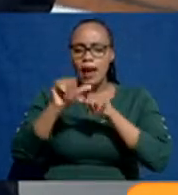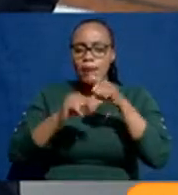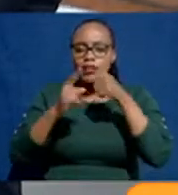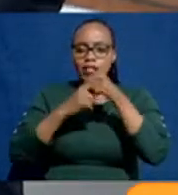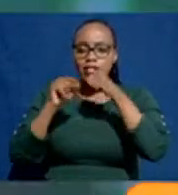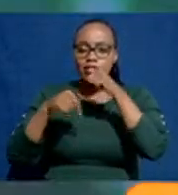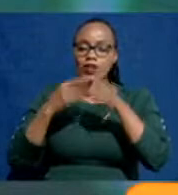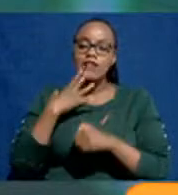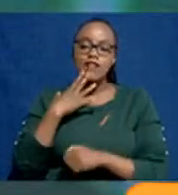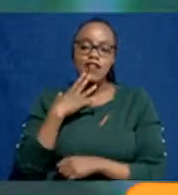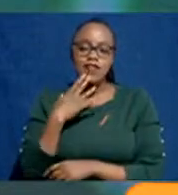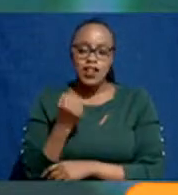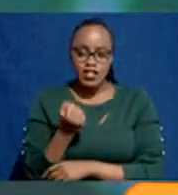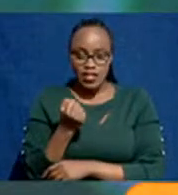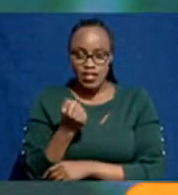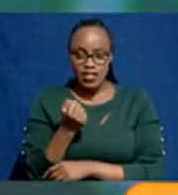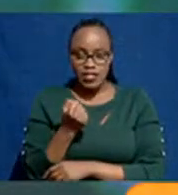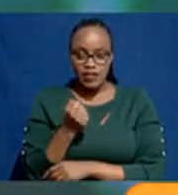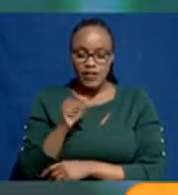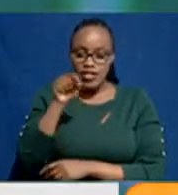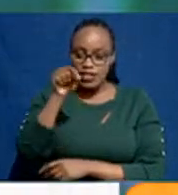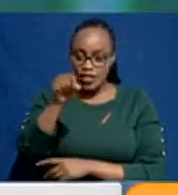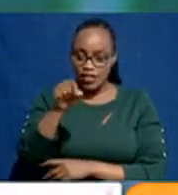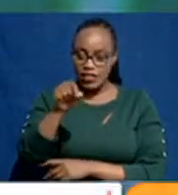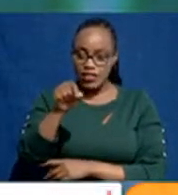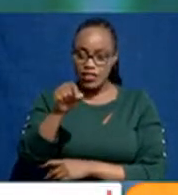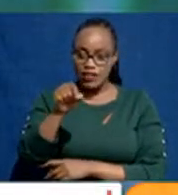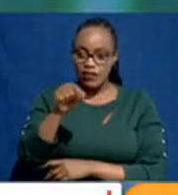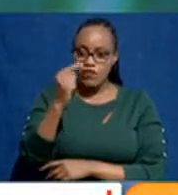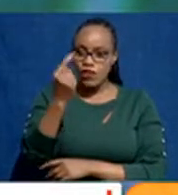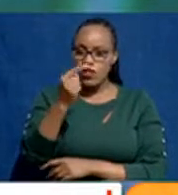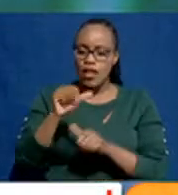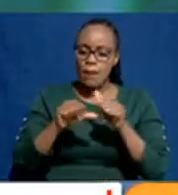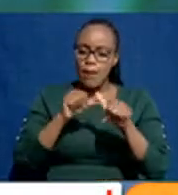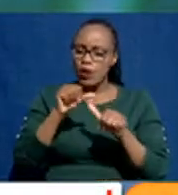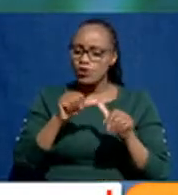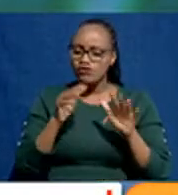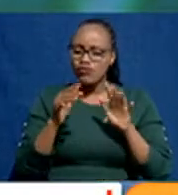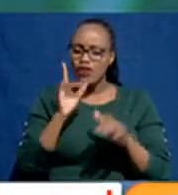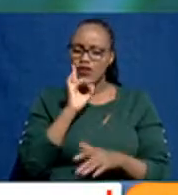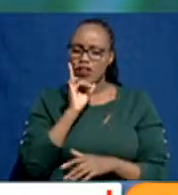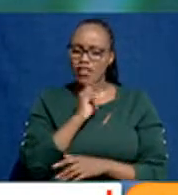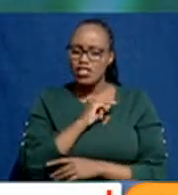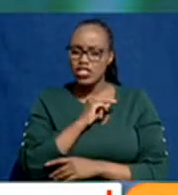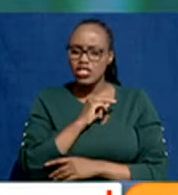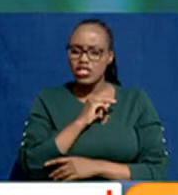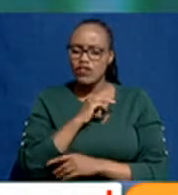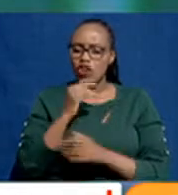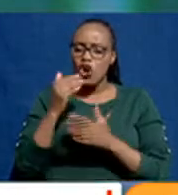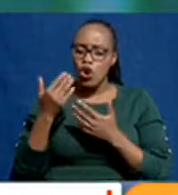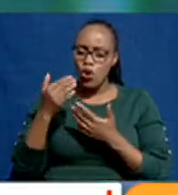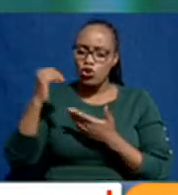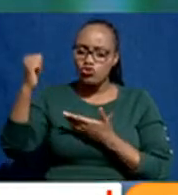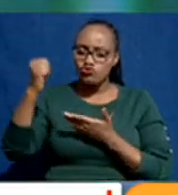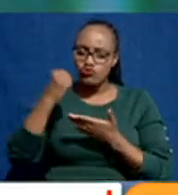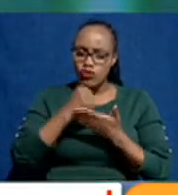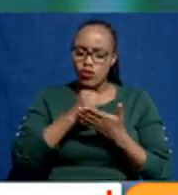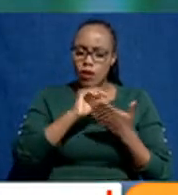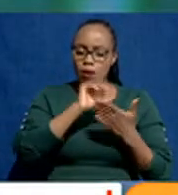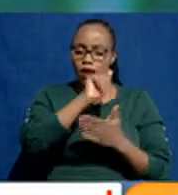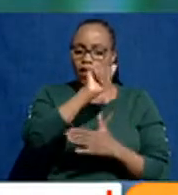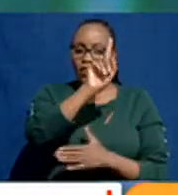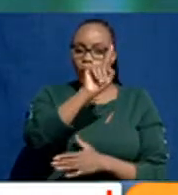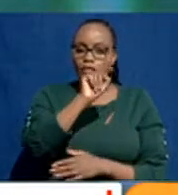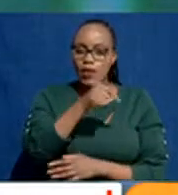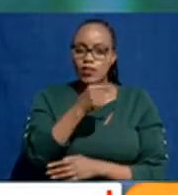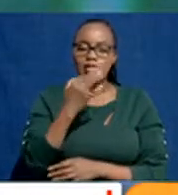,500. And this, we are just about completing, bringing in another 1